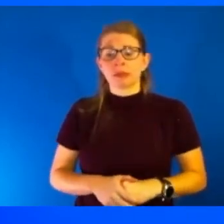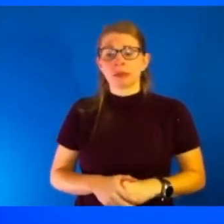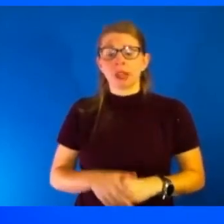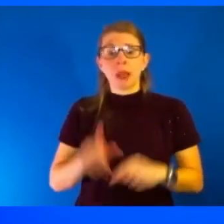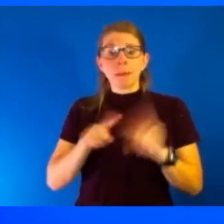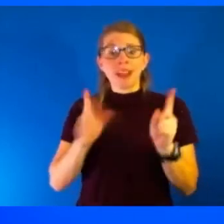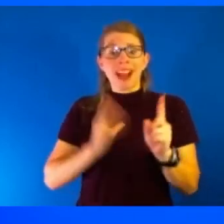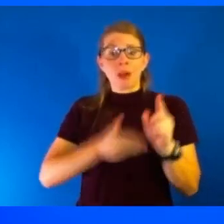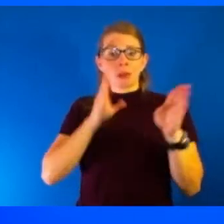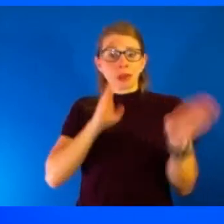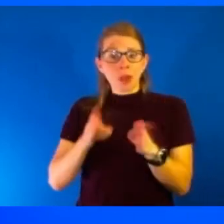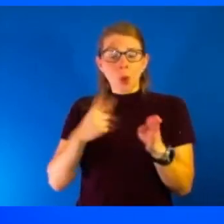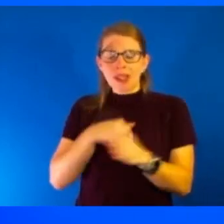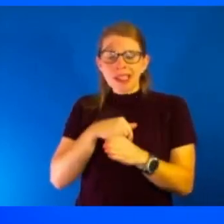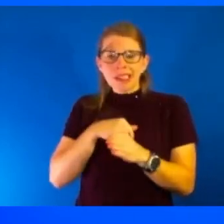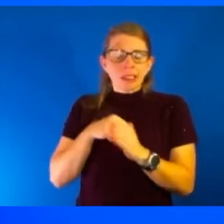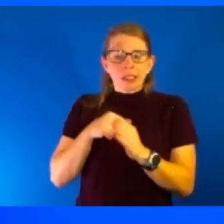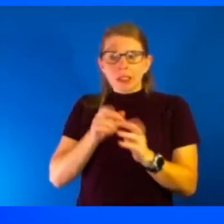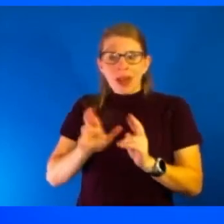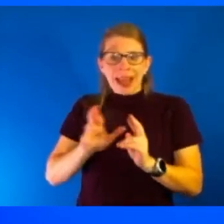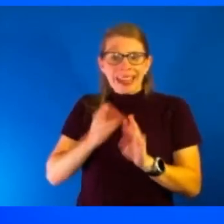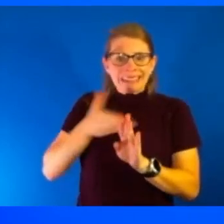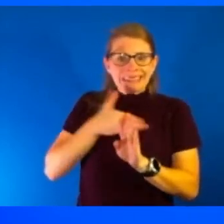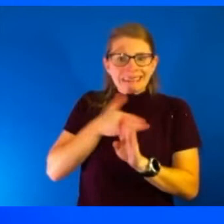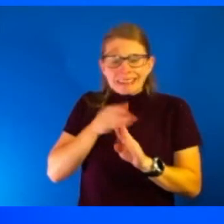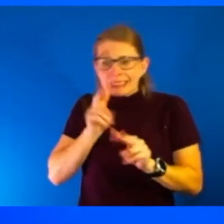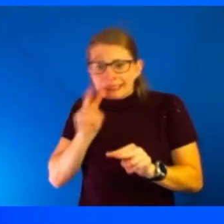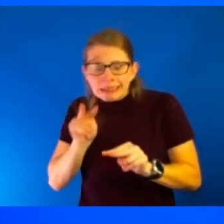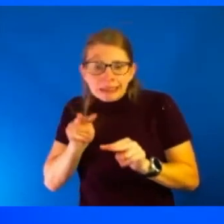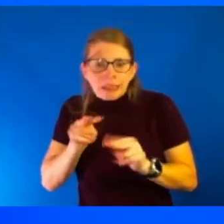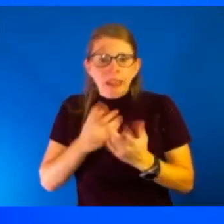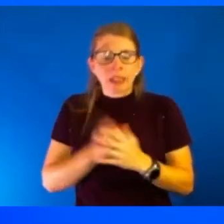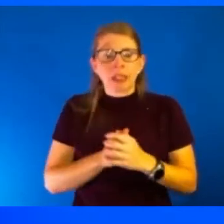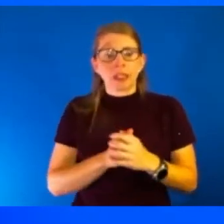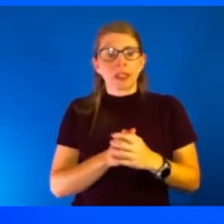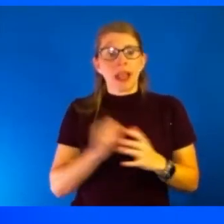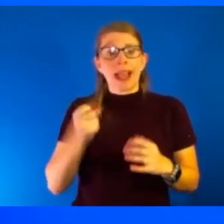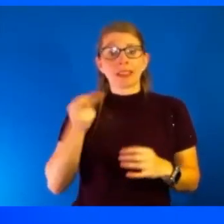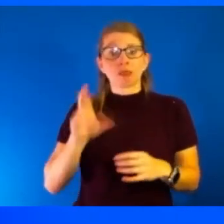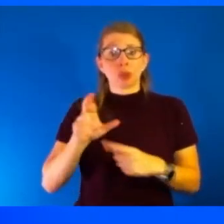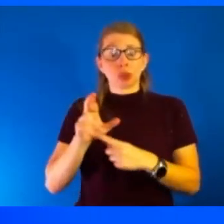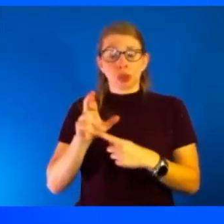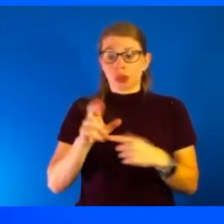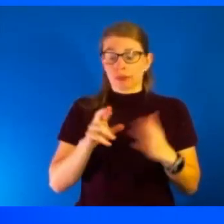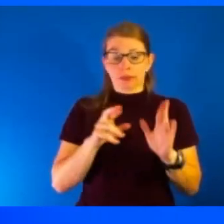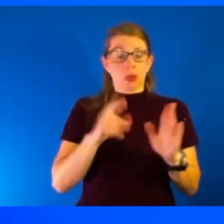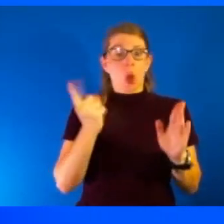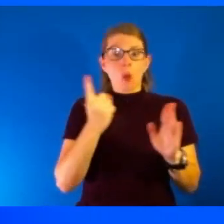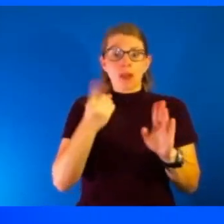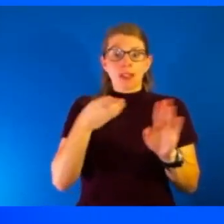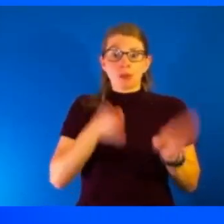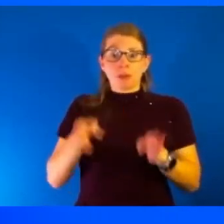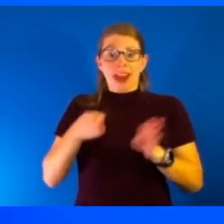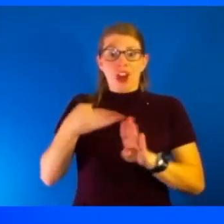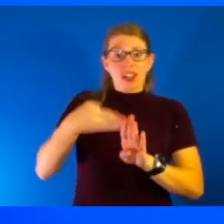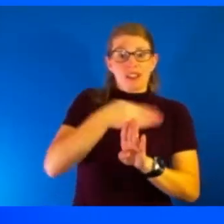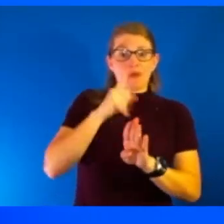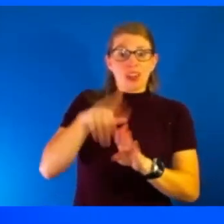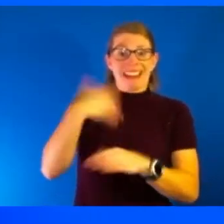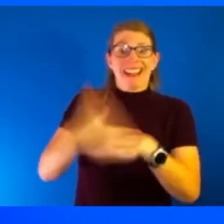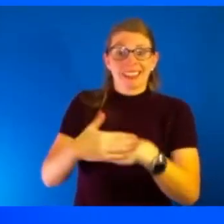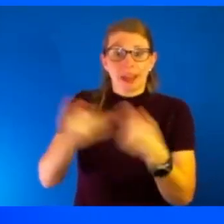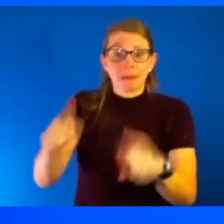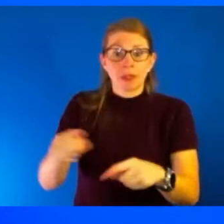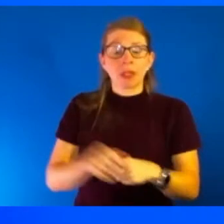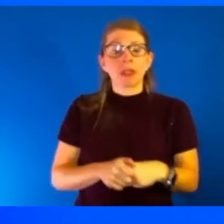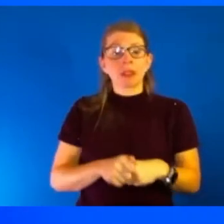don't have the luxury at ASPR to focus just on this current response. We are always preparing for whatever comes next. In fact, we were down